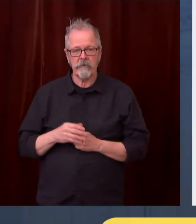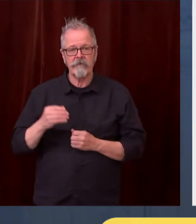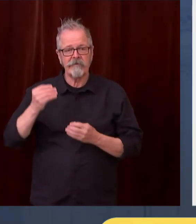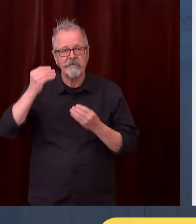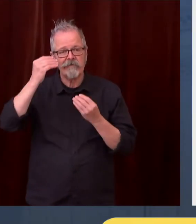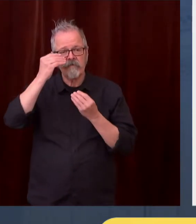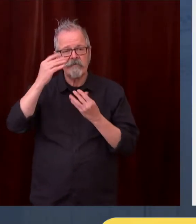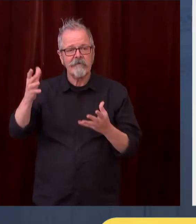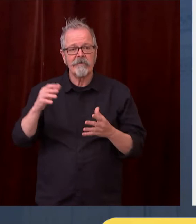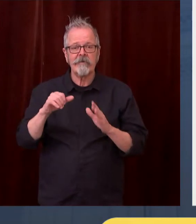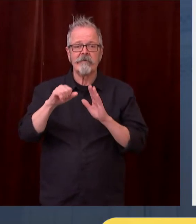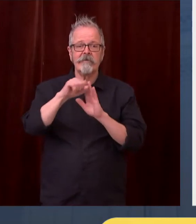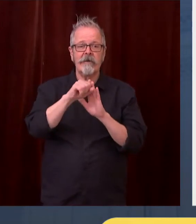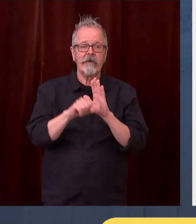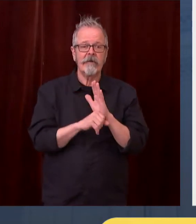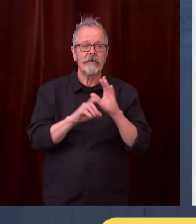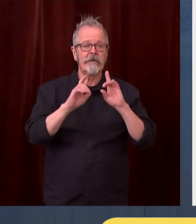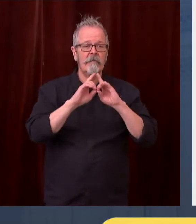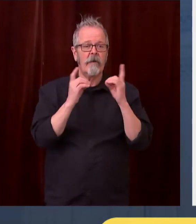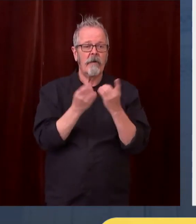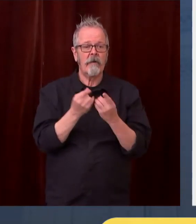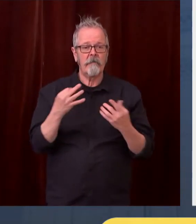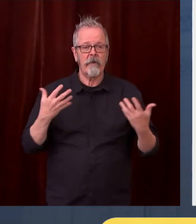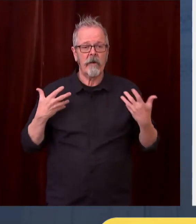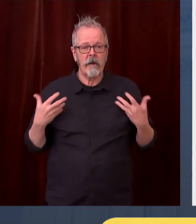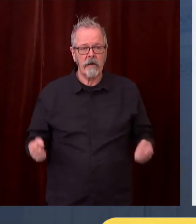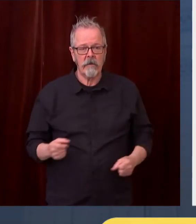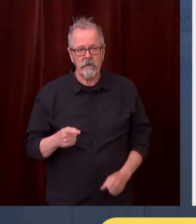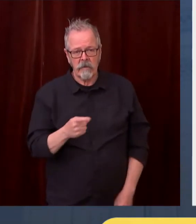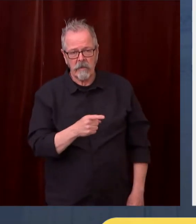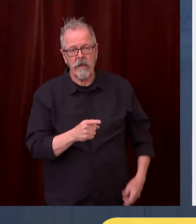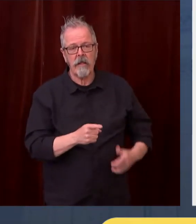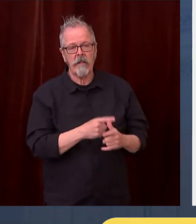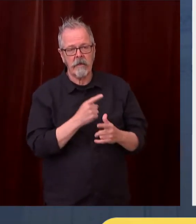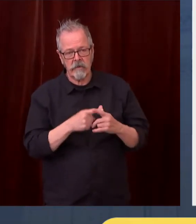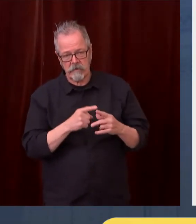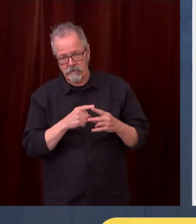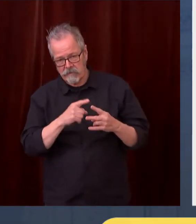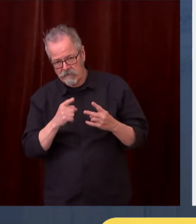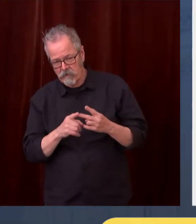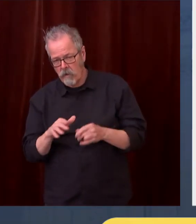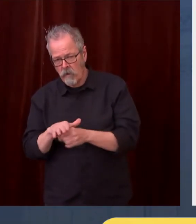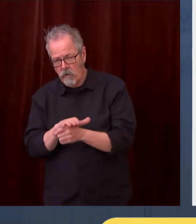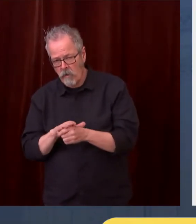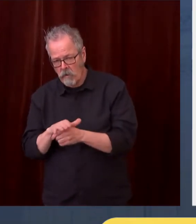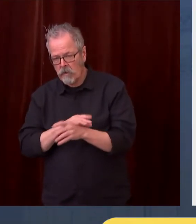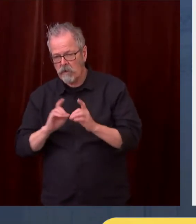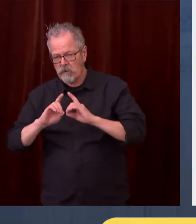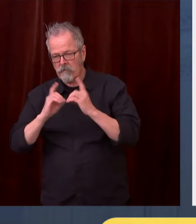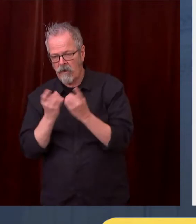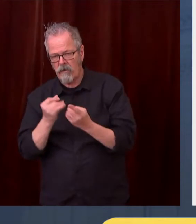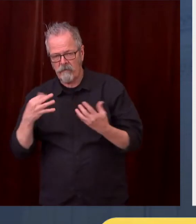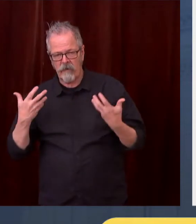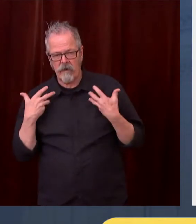a local Department of Health can move a county back at any time if we feel that's needed or warranted. At this point, are